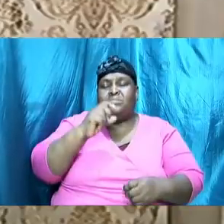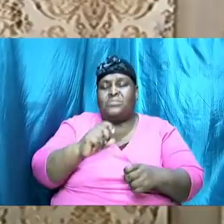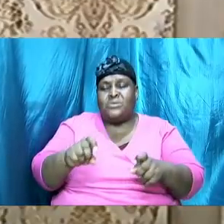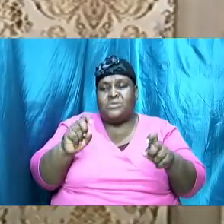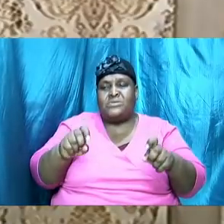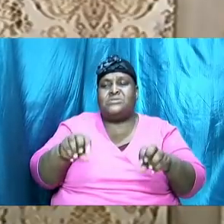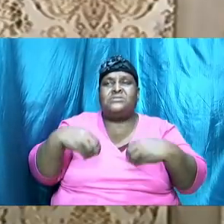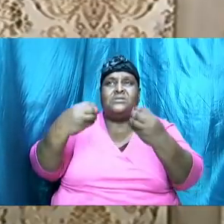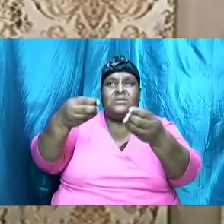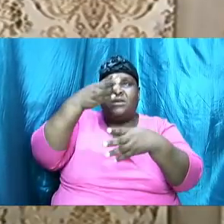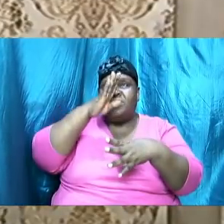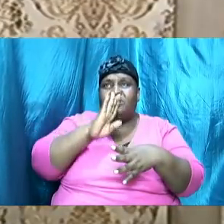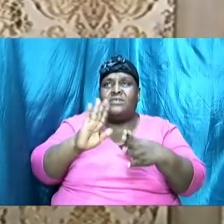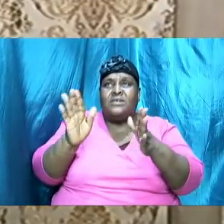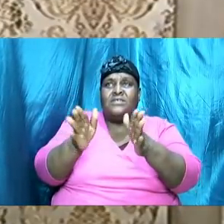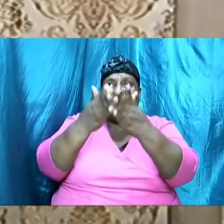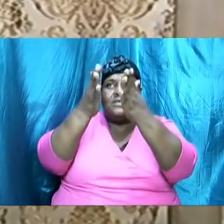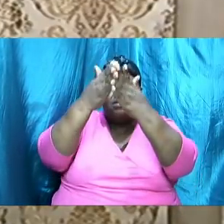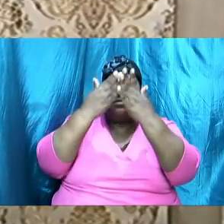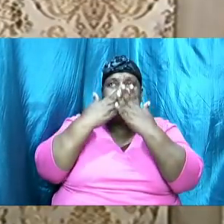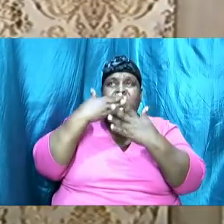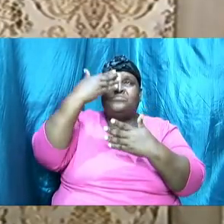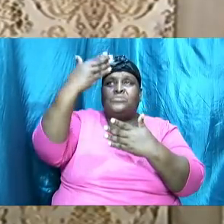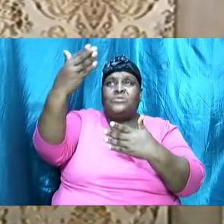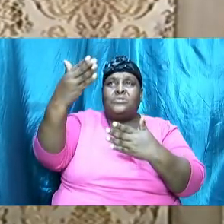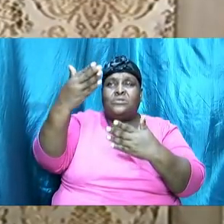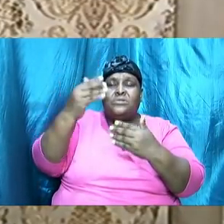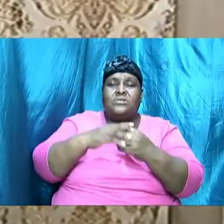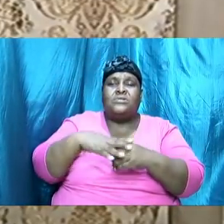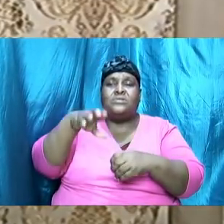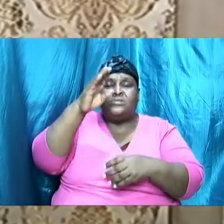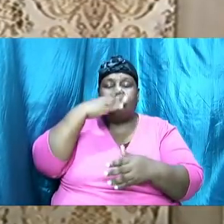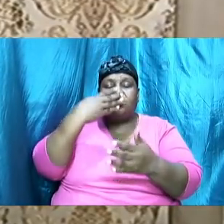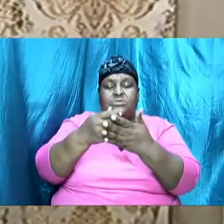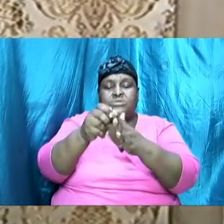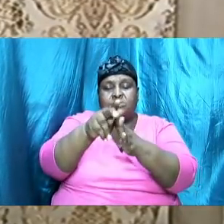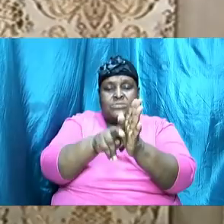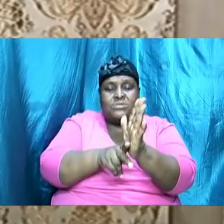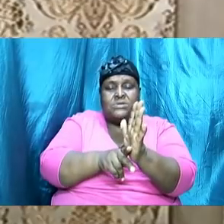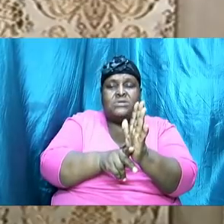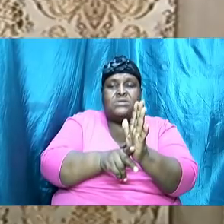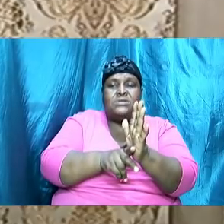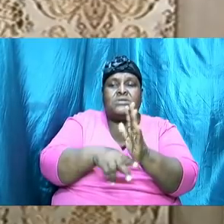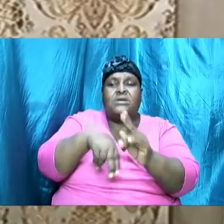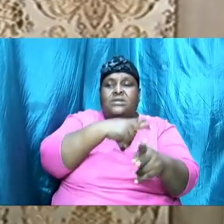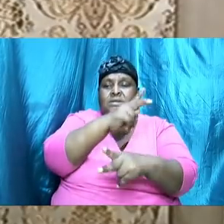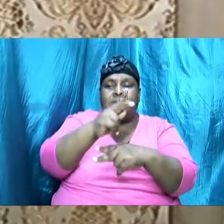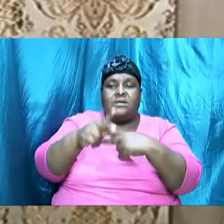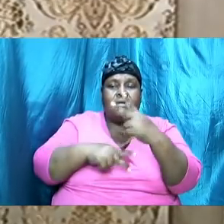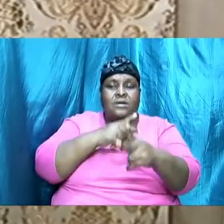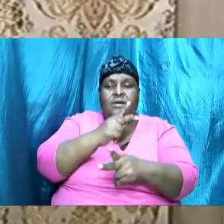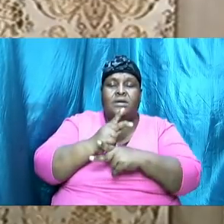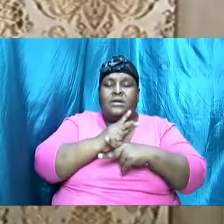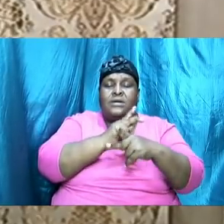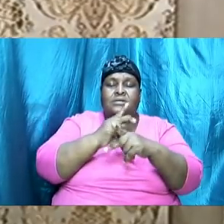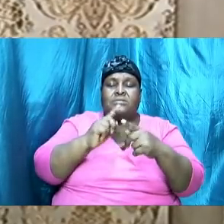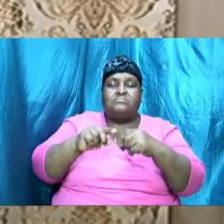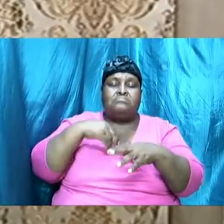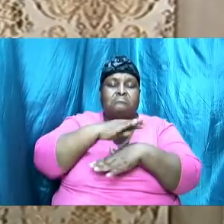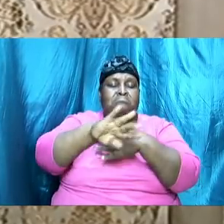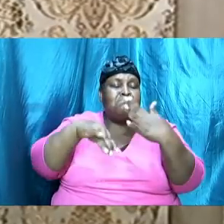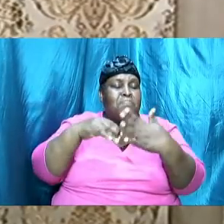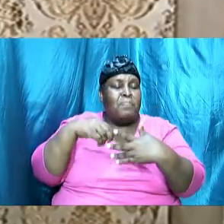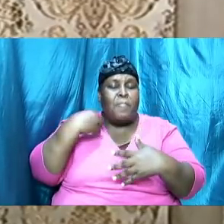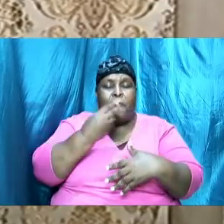give Him thanks and praise for His goodness and His kindness to all of us.